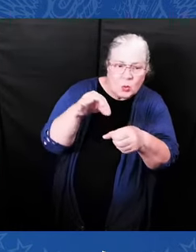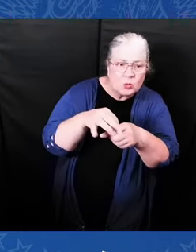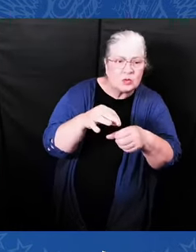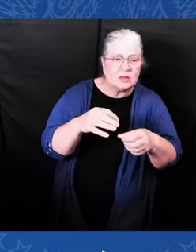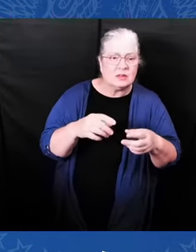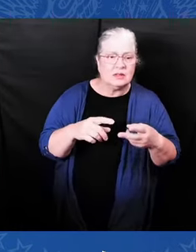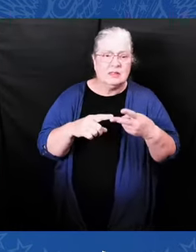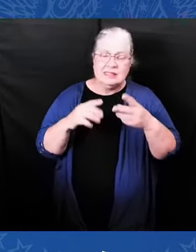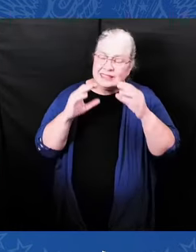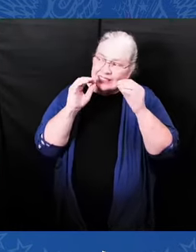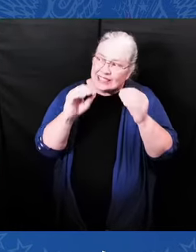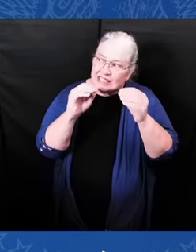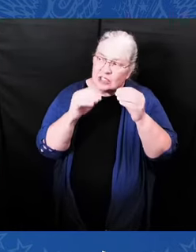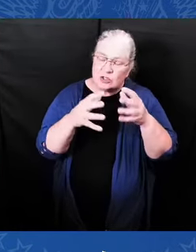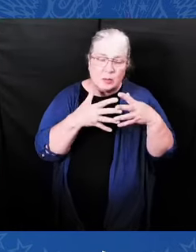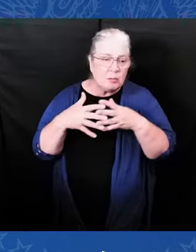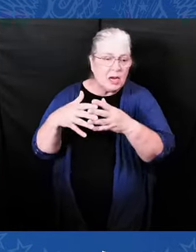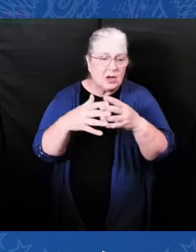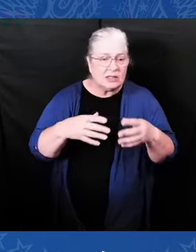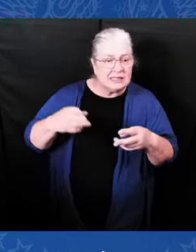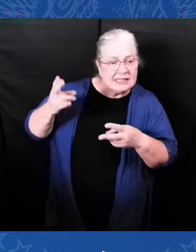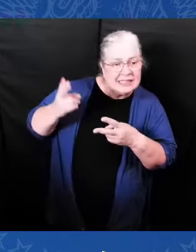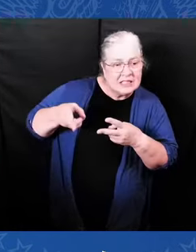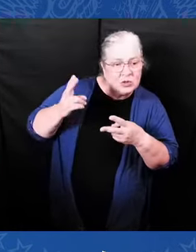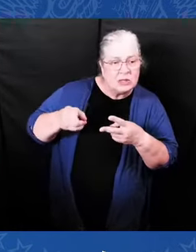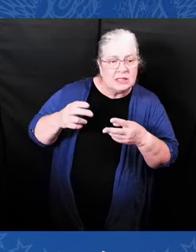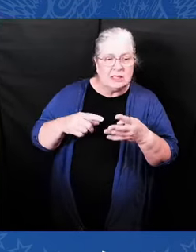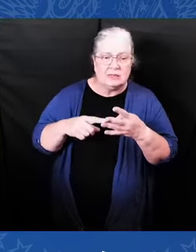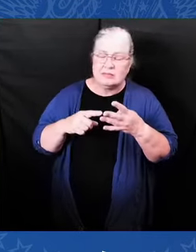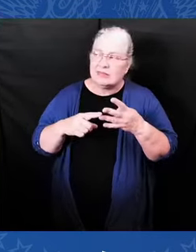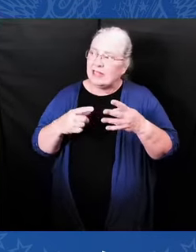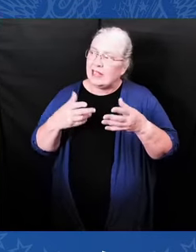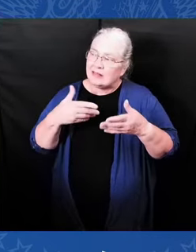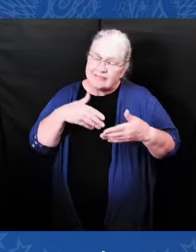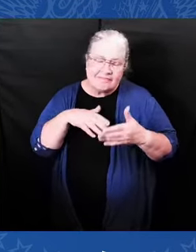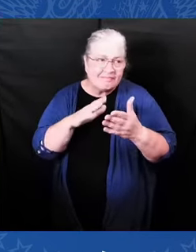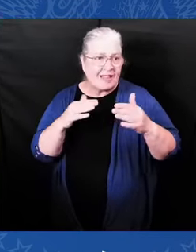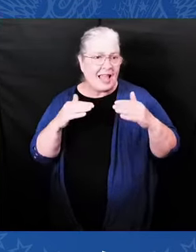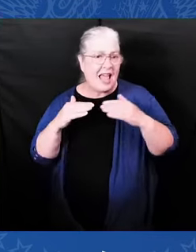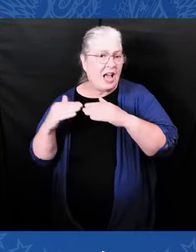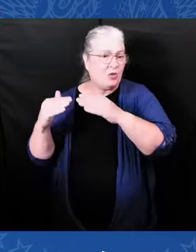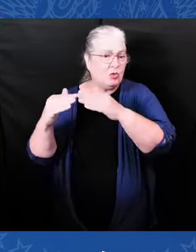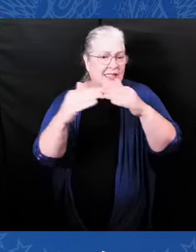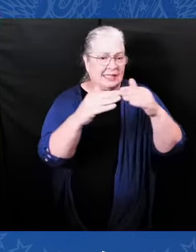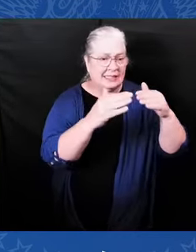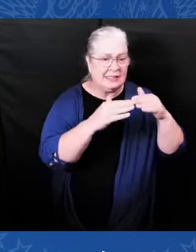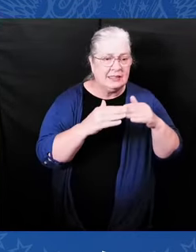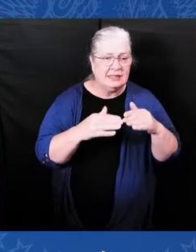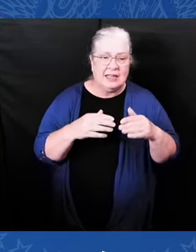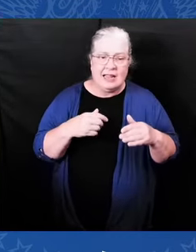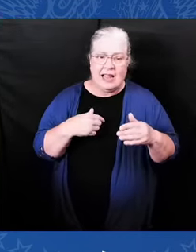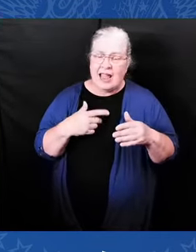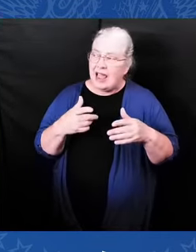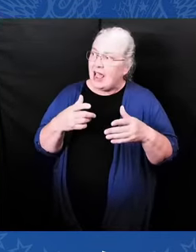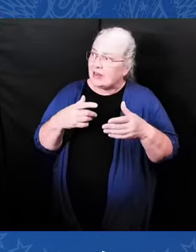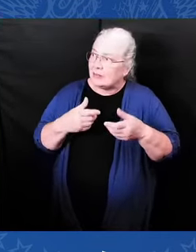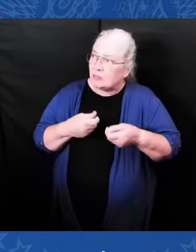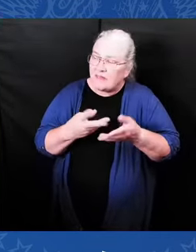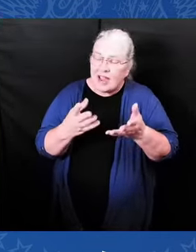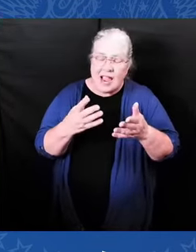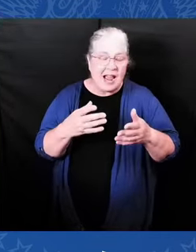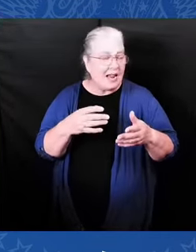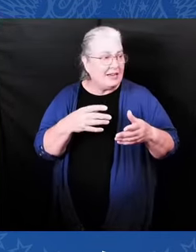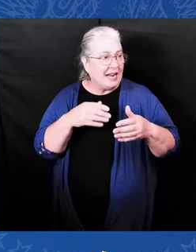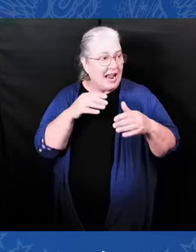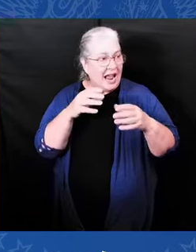love, to access education, health care and economic opportunity, and the freedom of a woman to